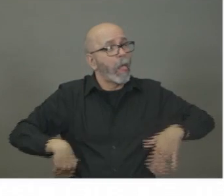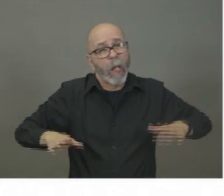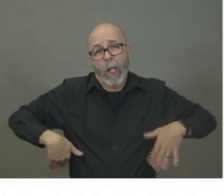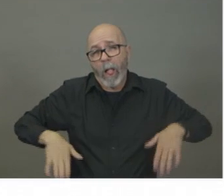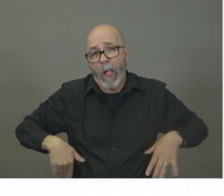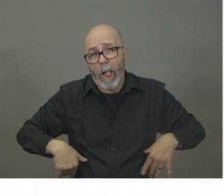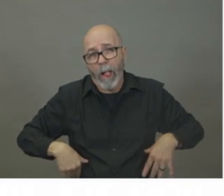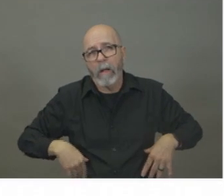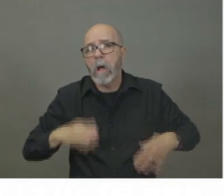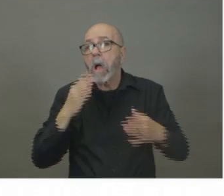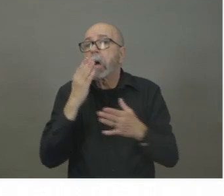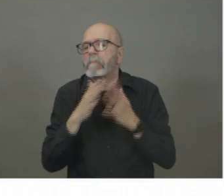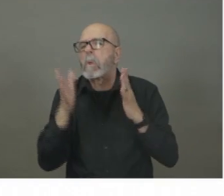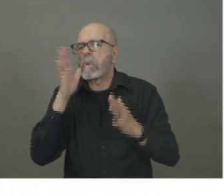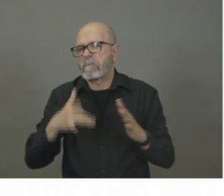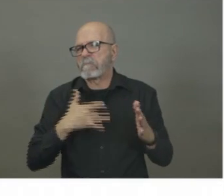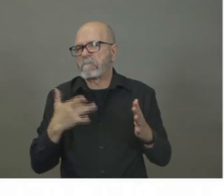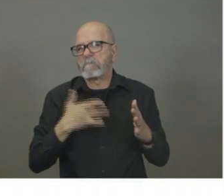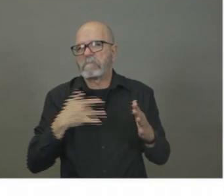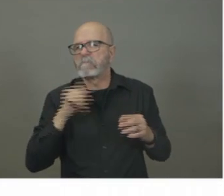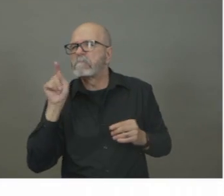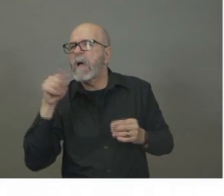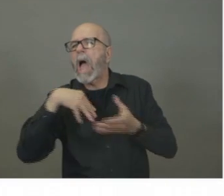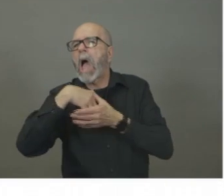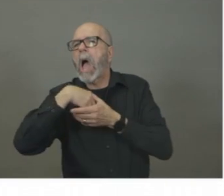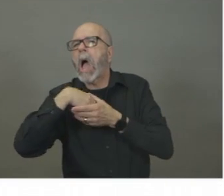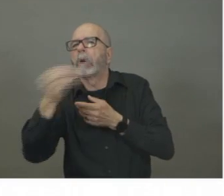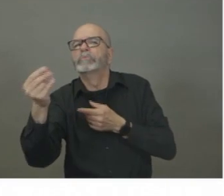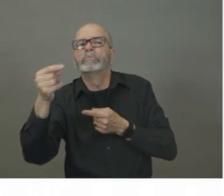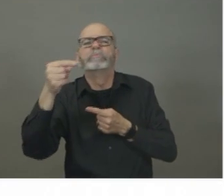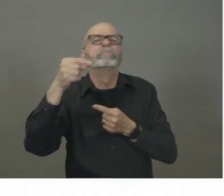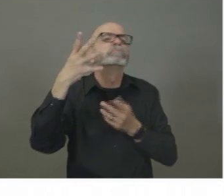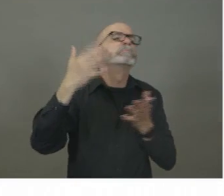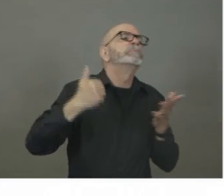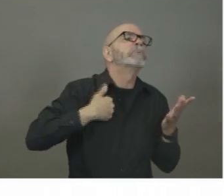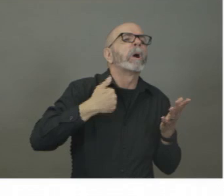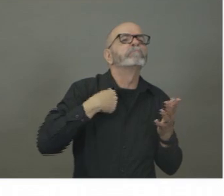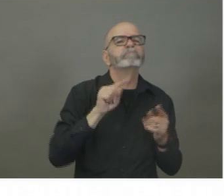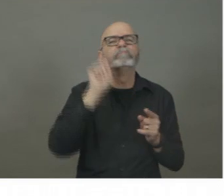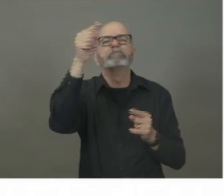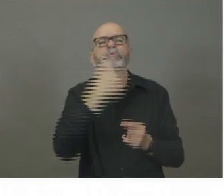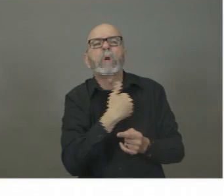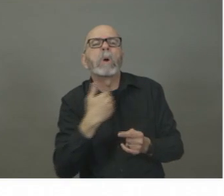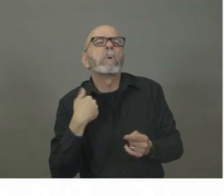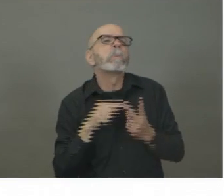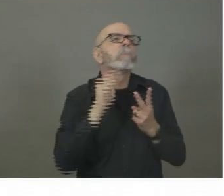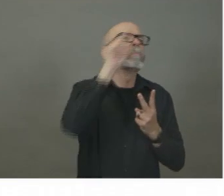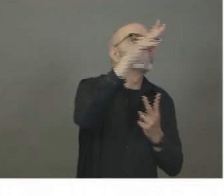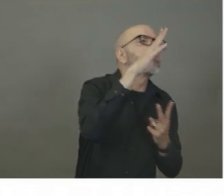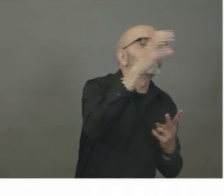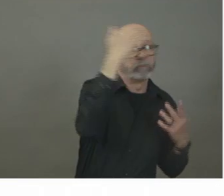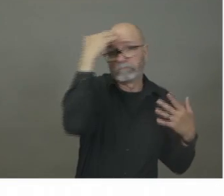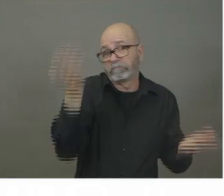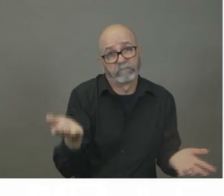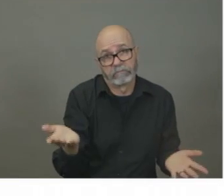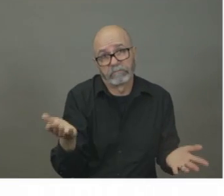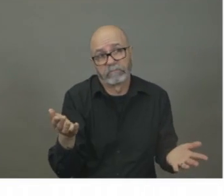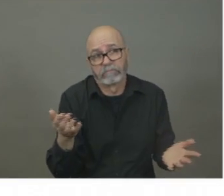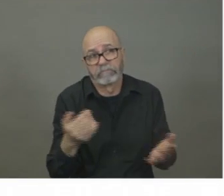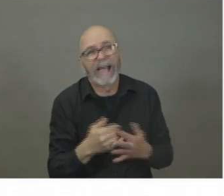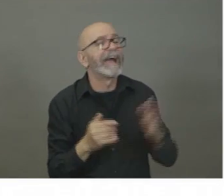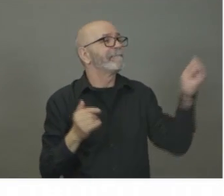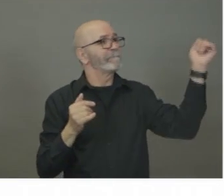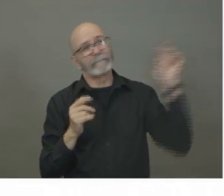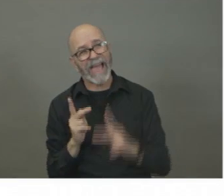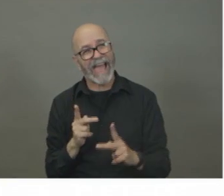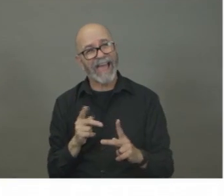What happens if there's more than you're expecting? Like if we're looking at staff shortages when it comes to even substitutes that might have traveled outside. What, what